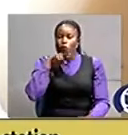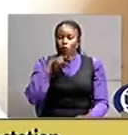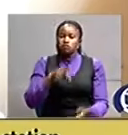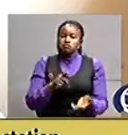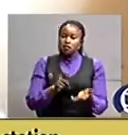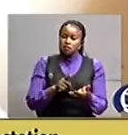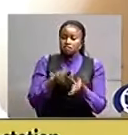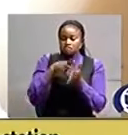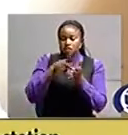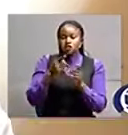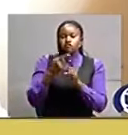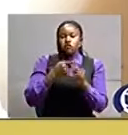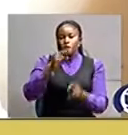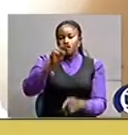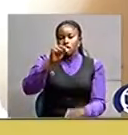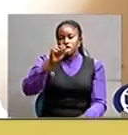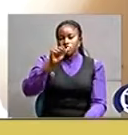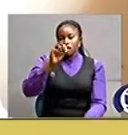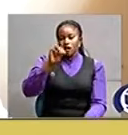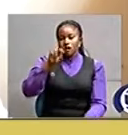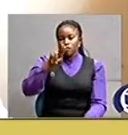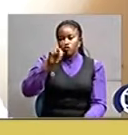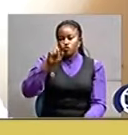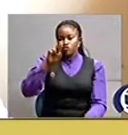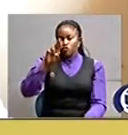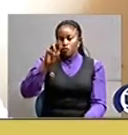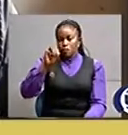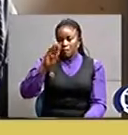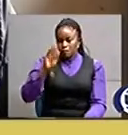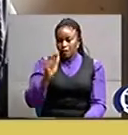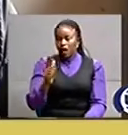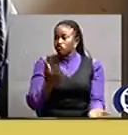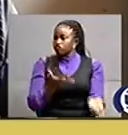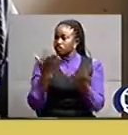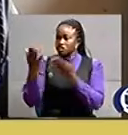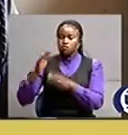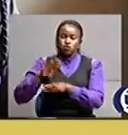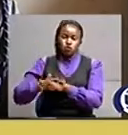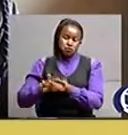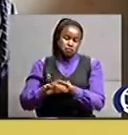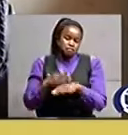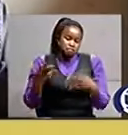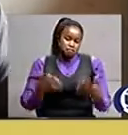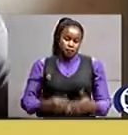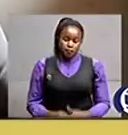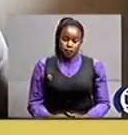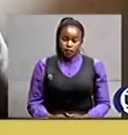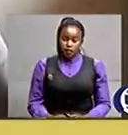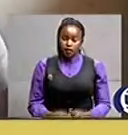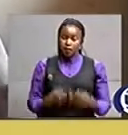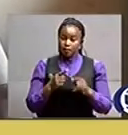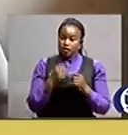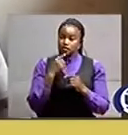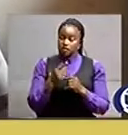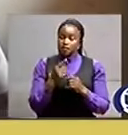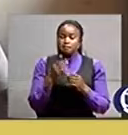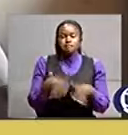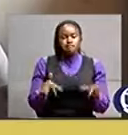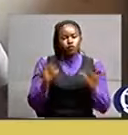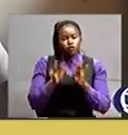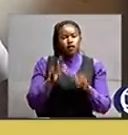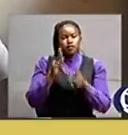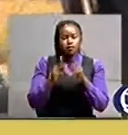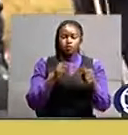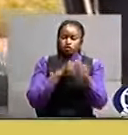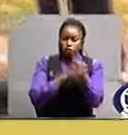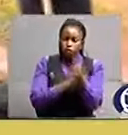he was taking a time to mkono namso keini appeals for public support to apprehend such reward